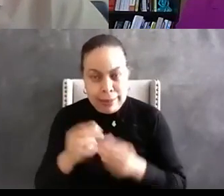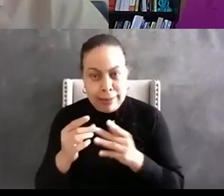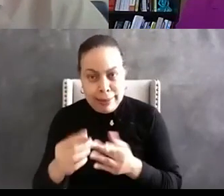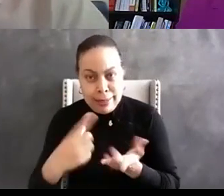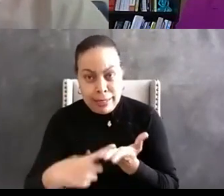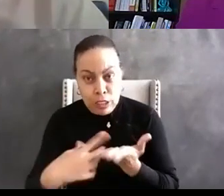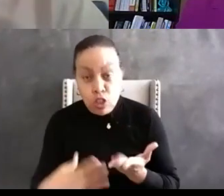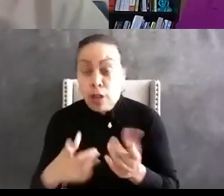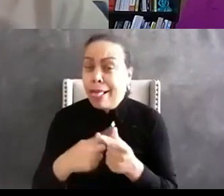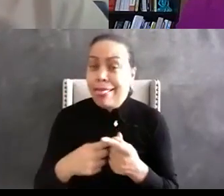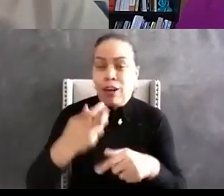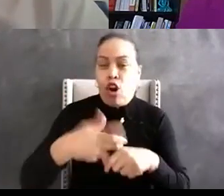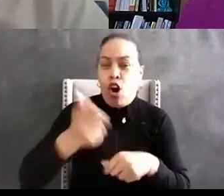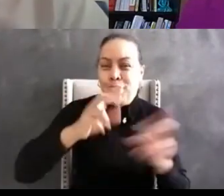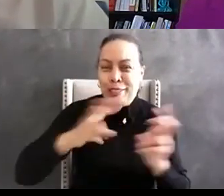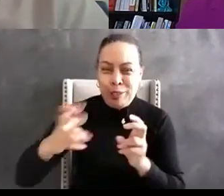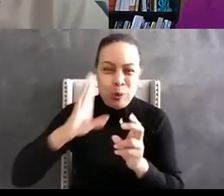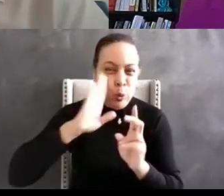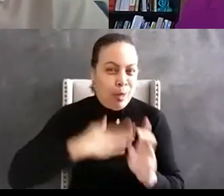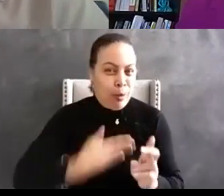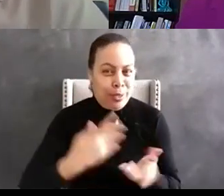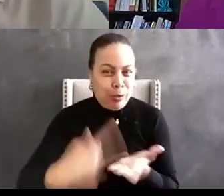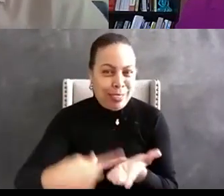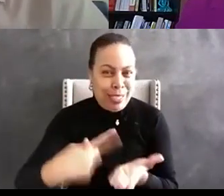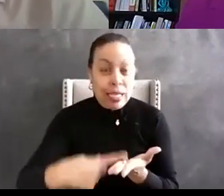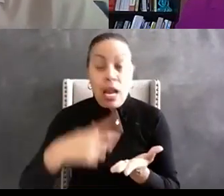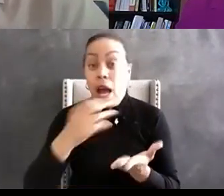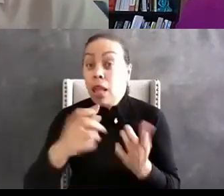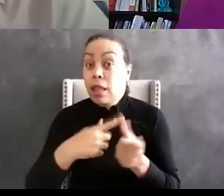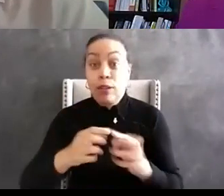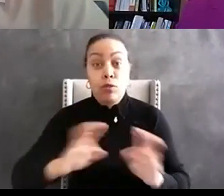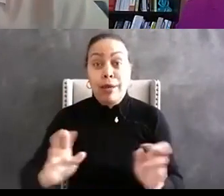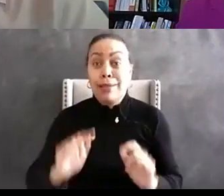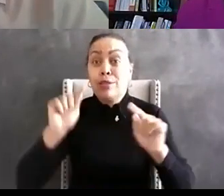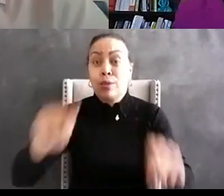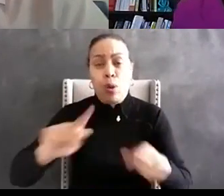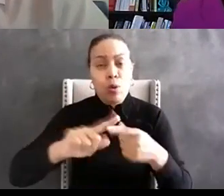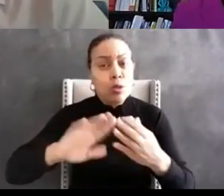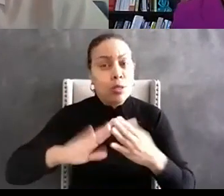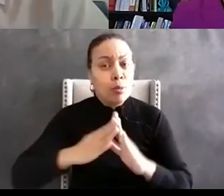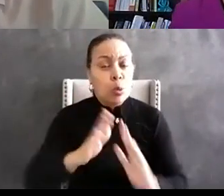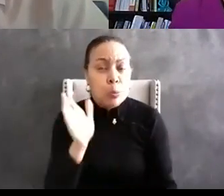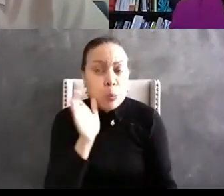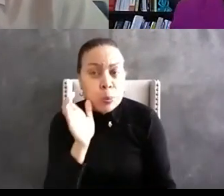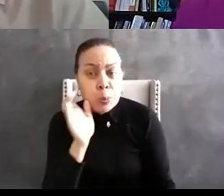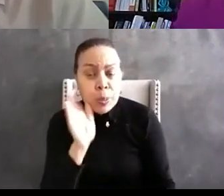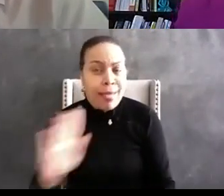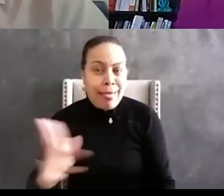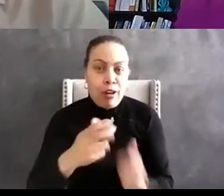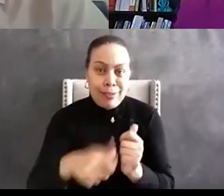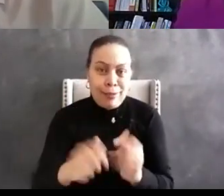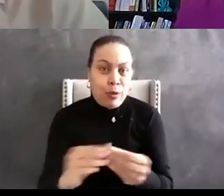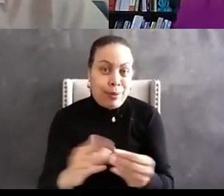the hard stuff which when you do that then you're prepped to go into the community to hear the harder conversations with them